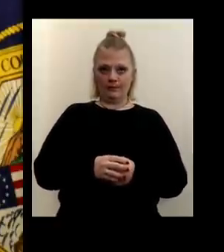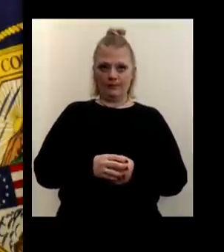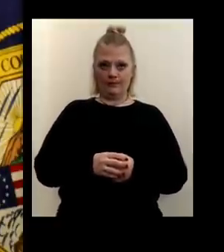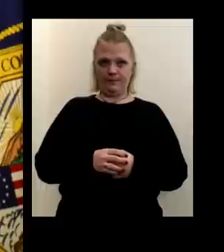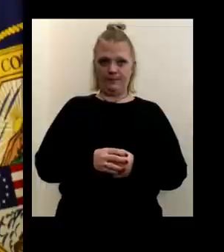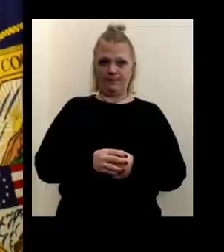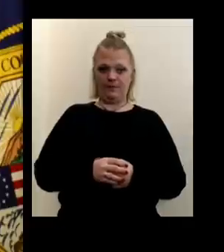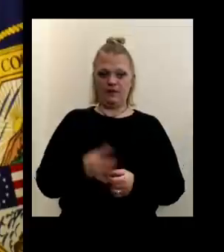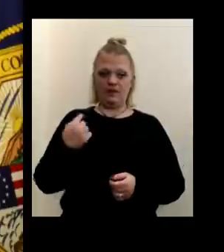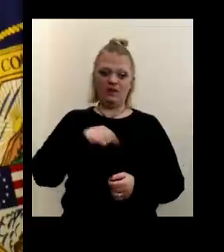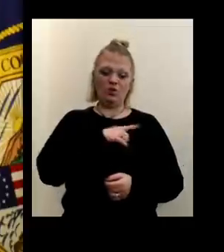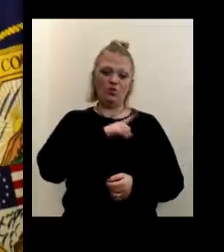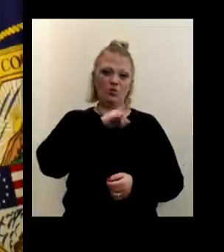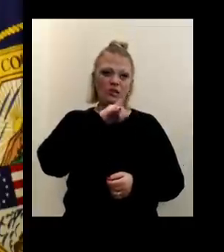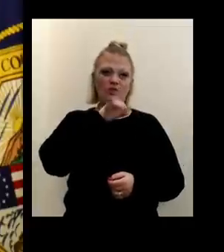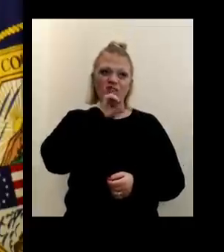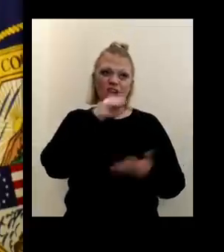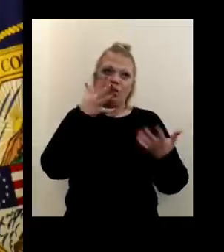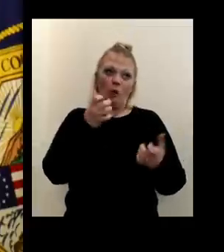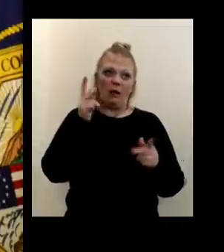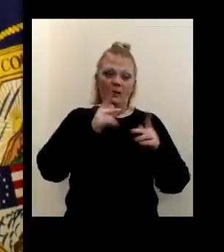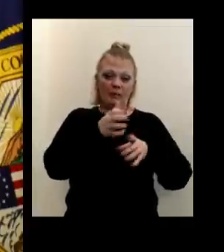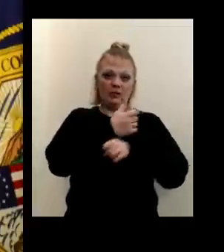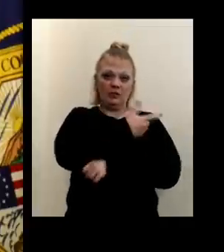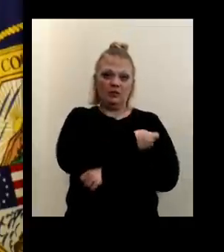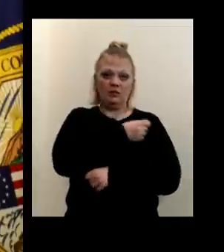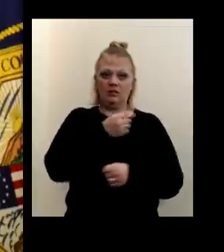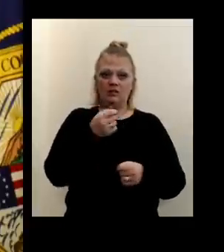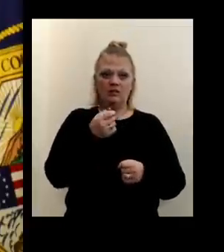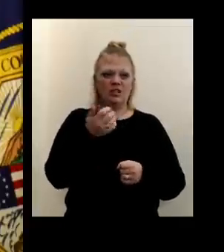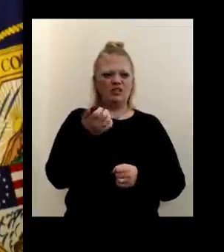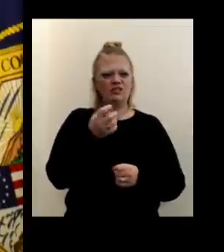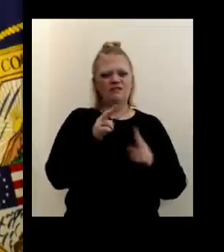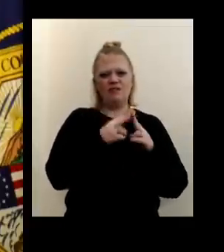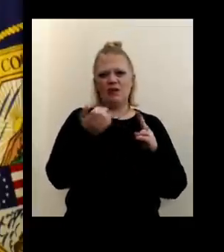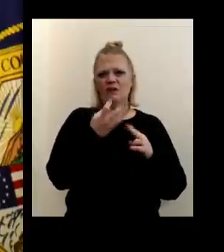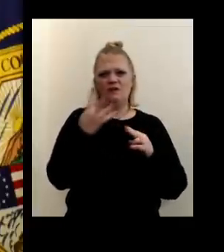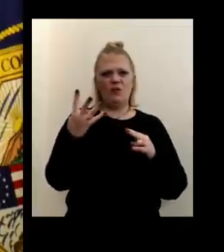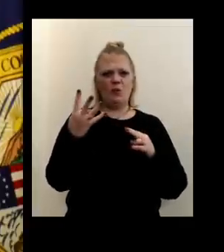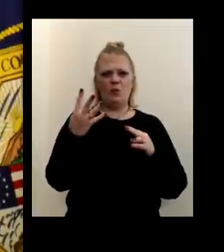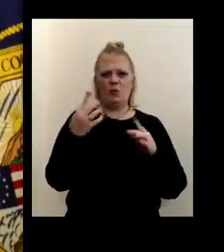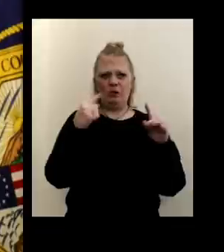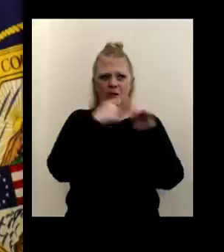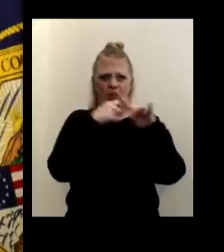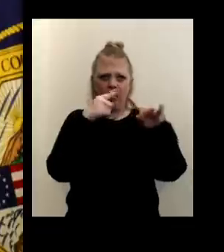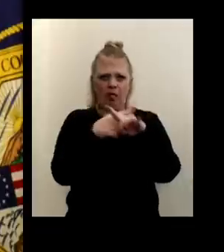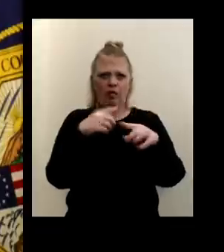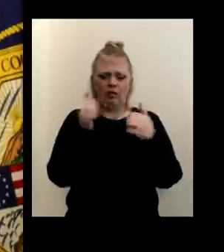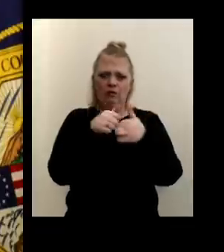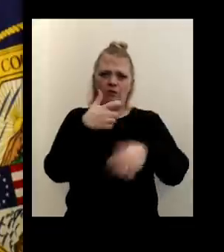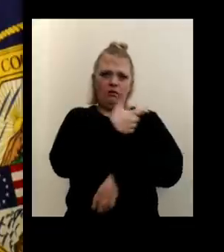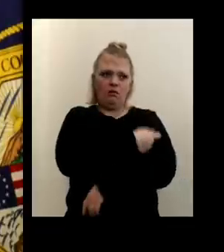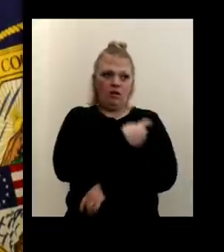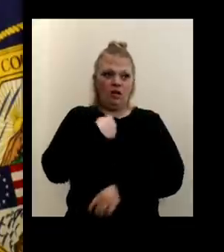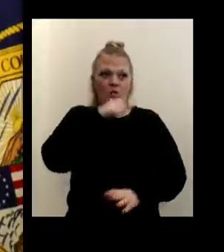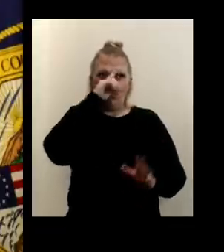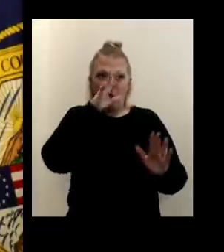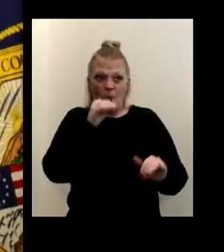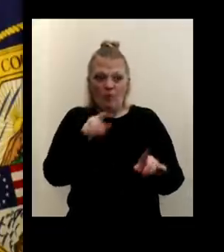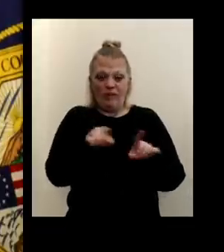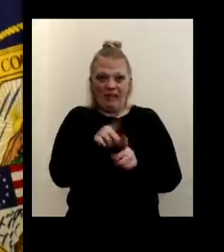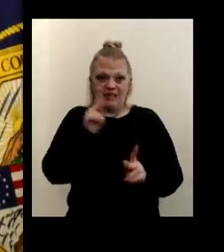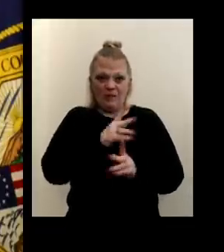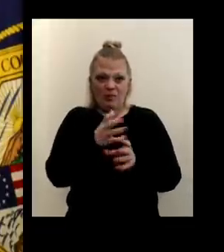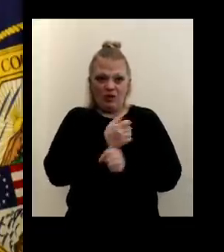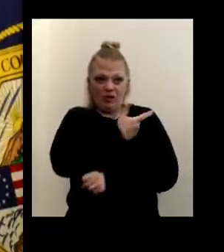know, we really want people to get it immunized. There are very few contraindications and we're hoping that as many people get immunized because we know it